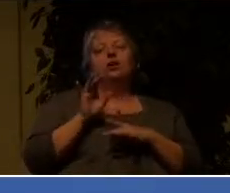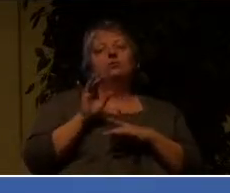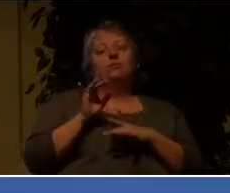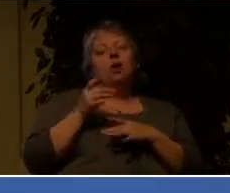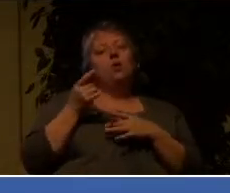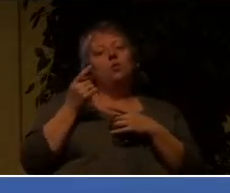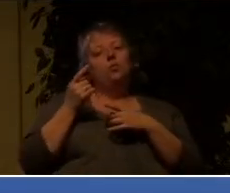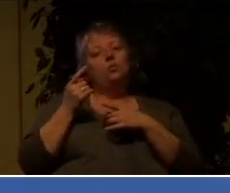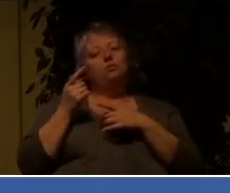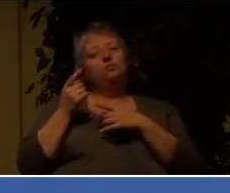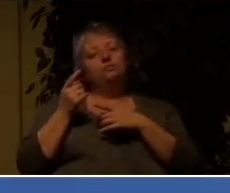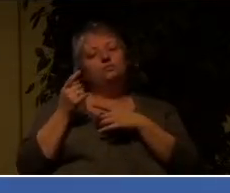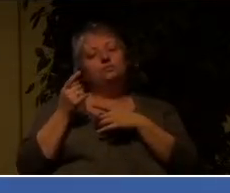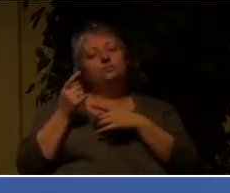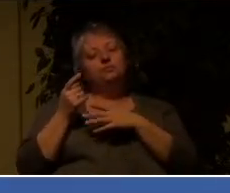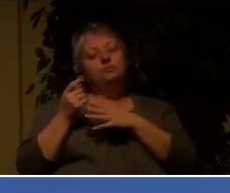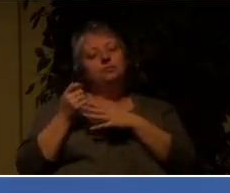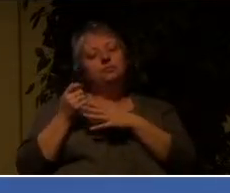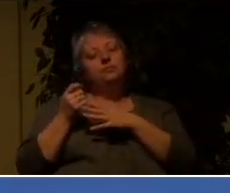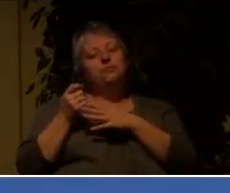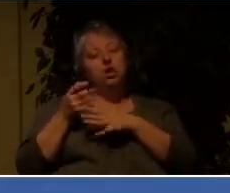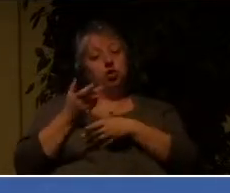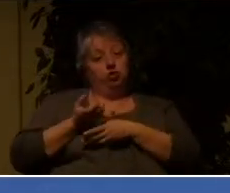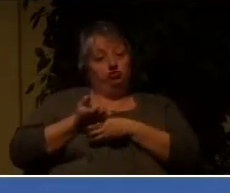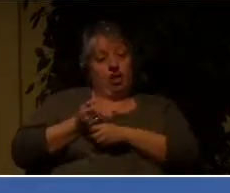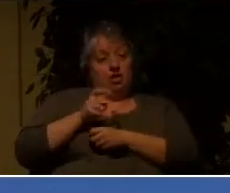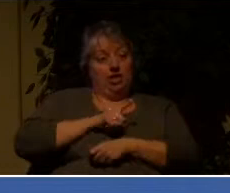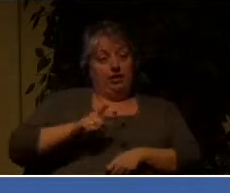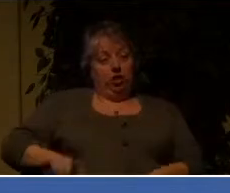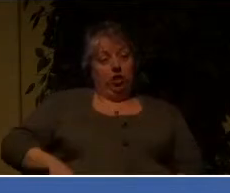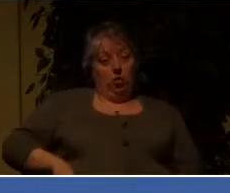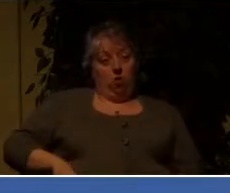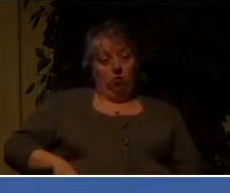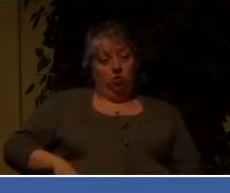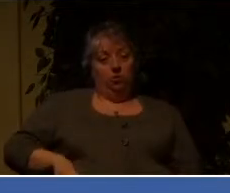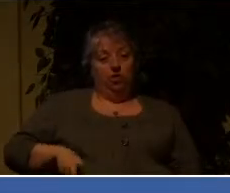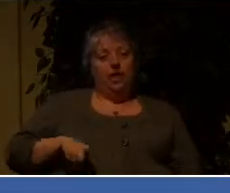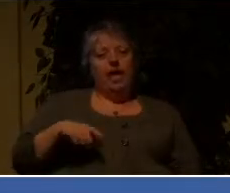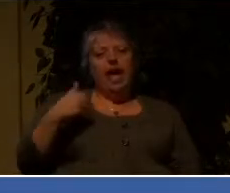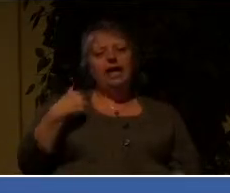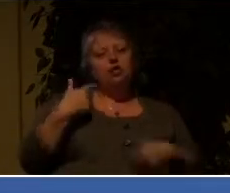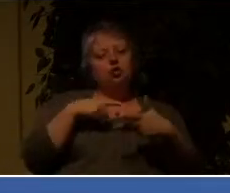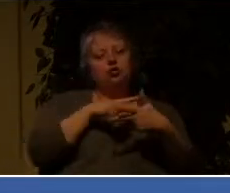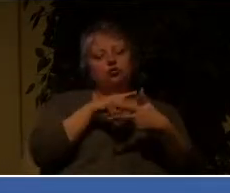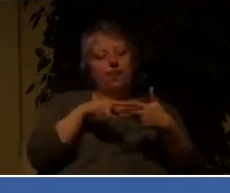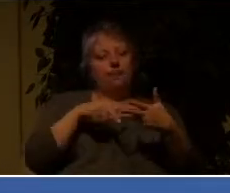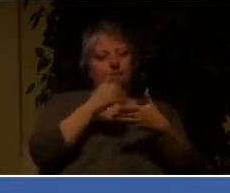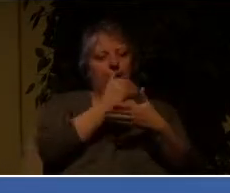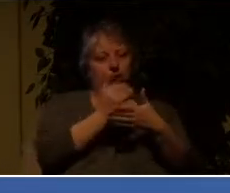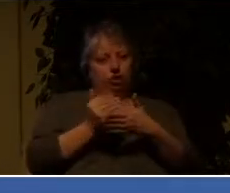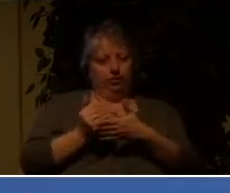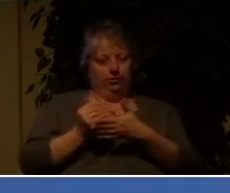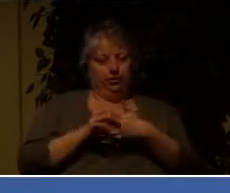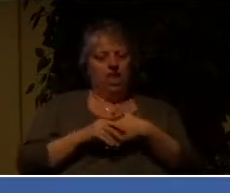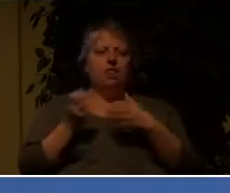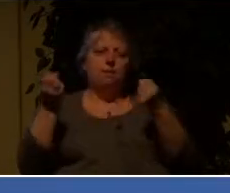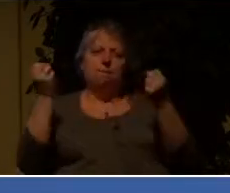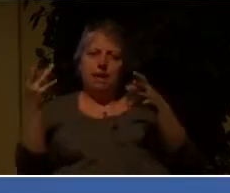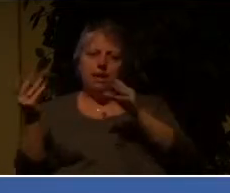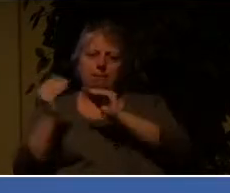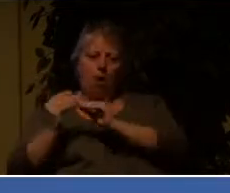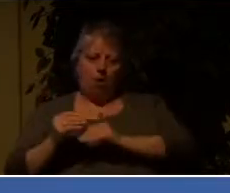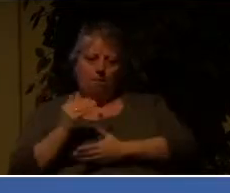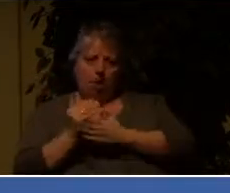little mini series, trusting in the Lord has, I think, at least three components. There are many more, but for our purposes,